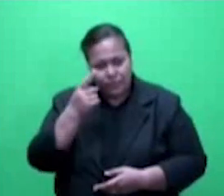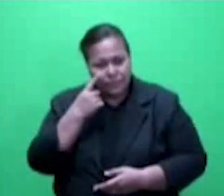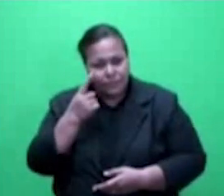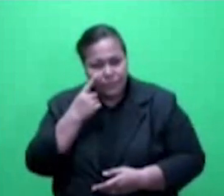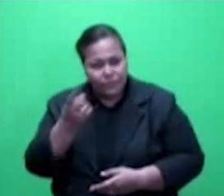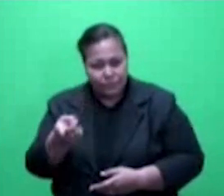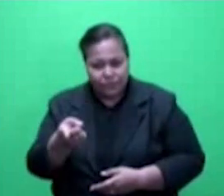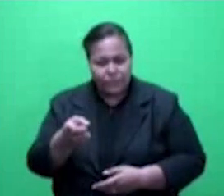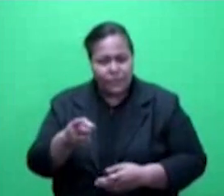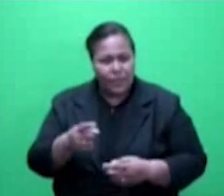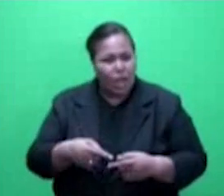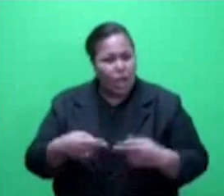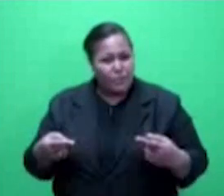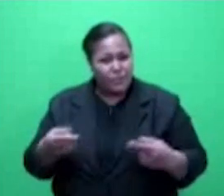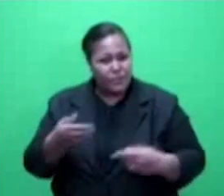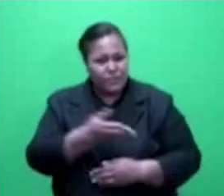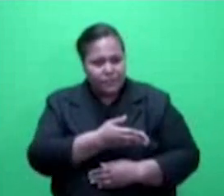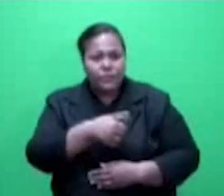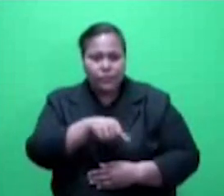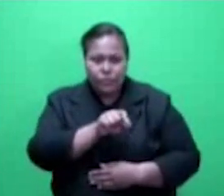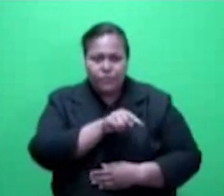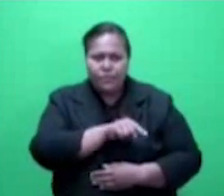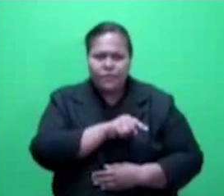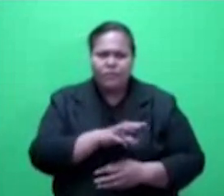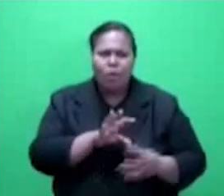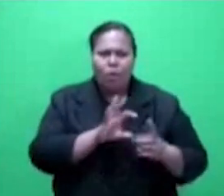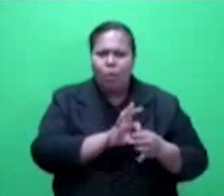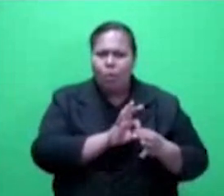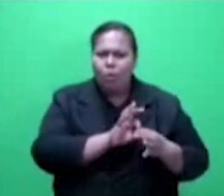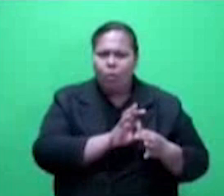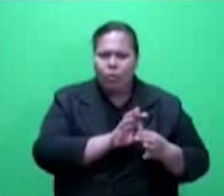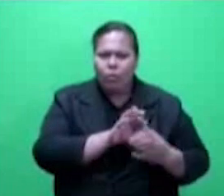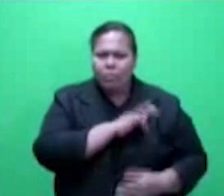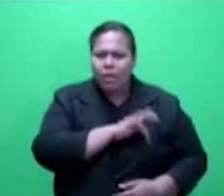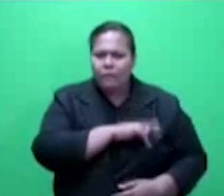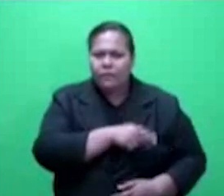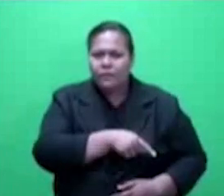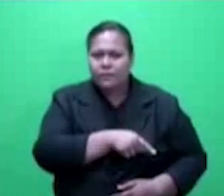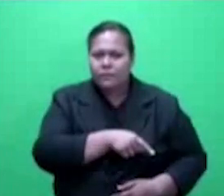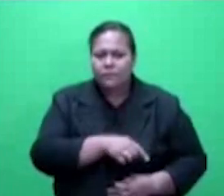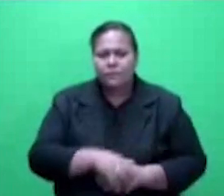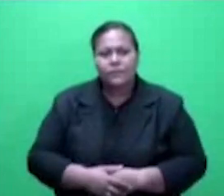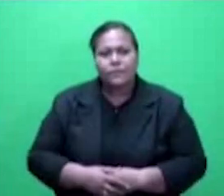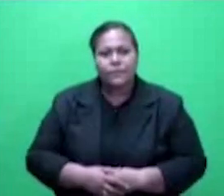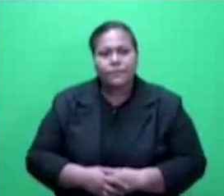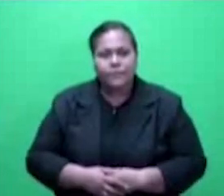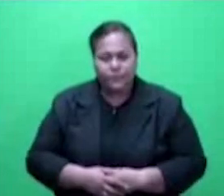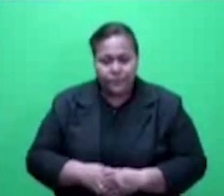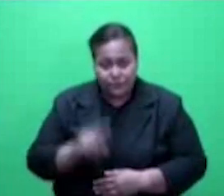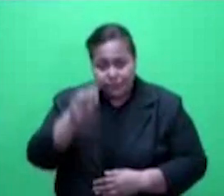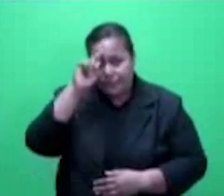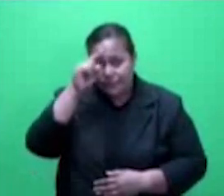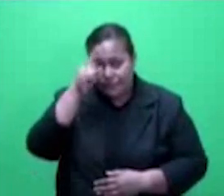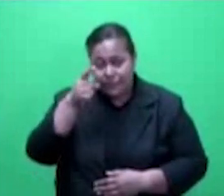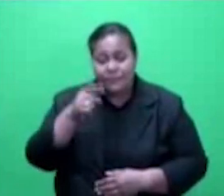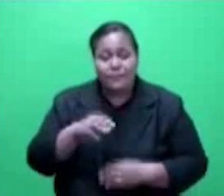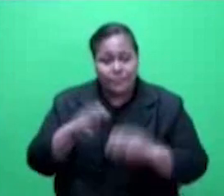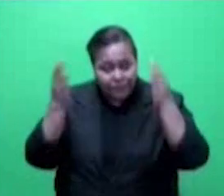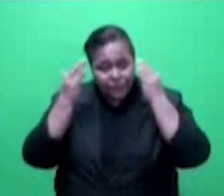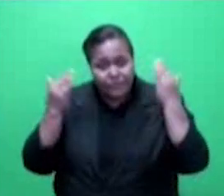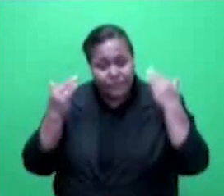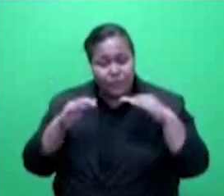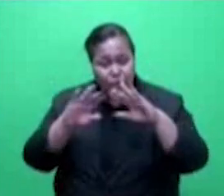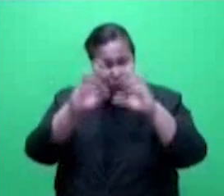situation for their own political gain. It is understandable, Mr. Speaker, that in a world recession,